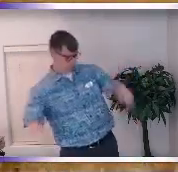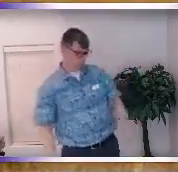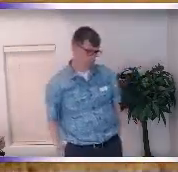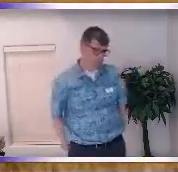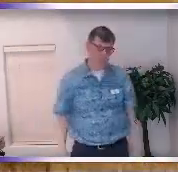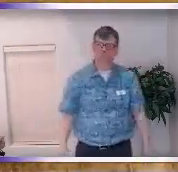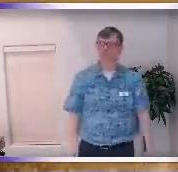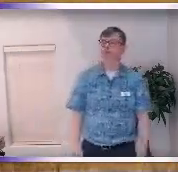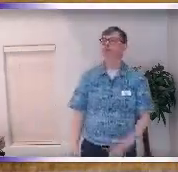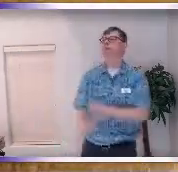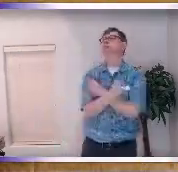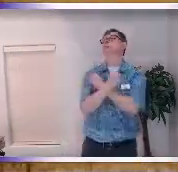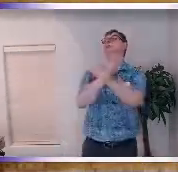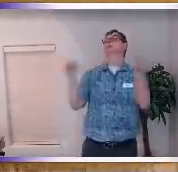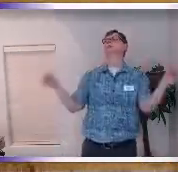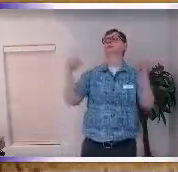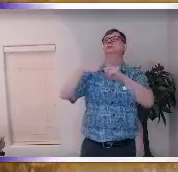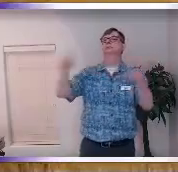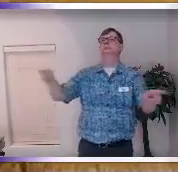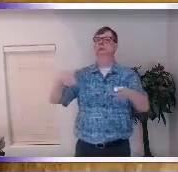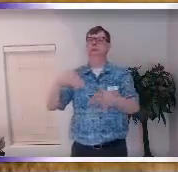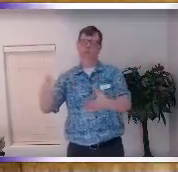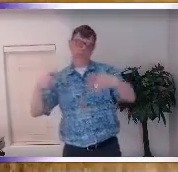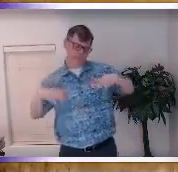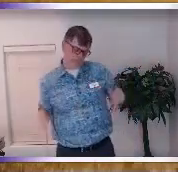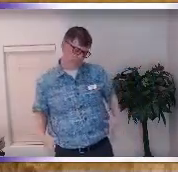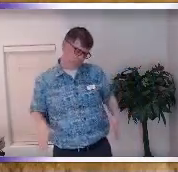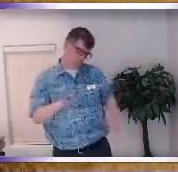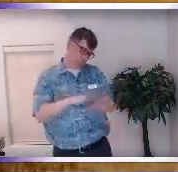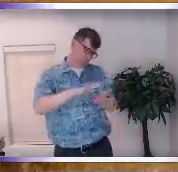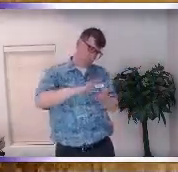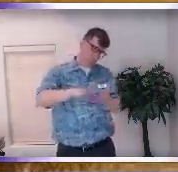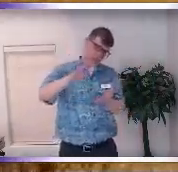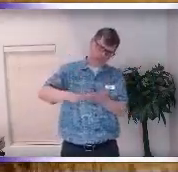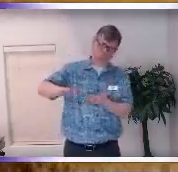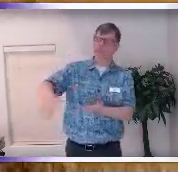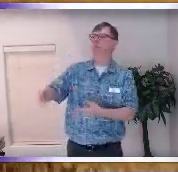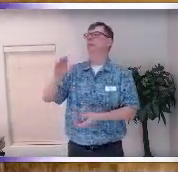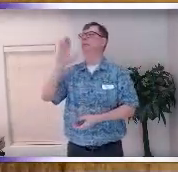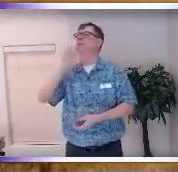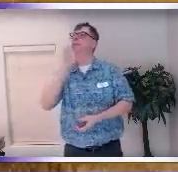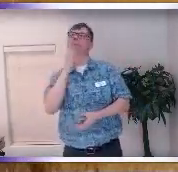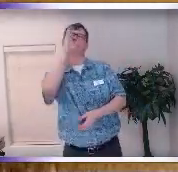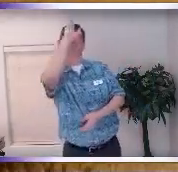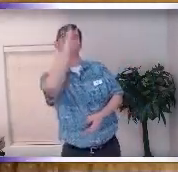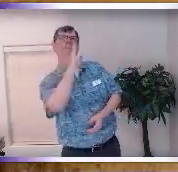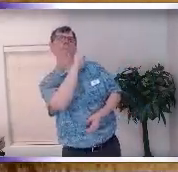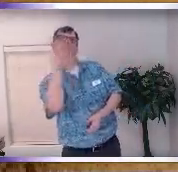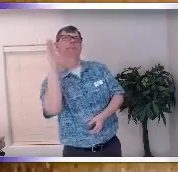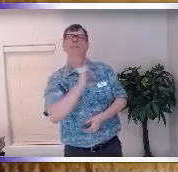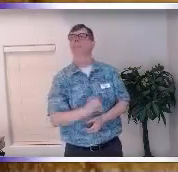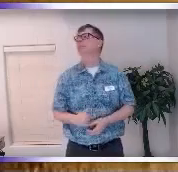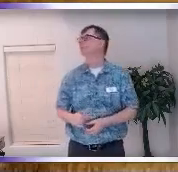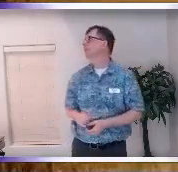transcendence a liberation to live in the mundane and be in the sacred so you've heard chop